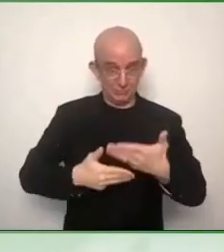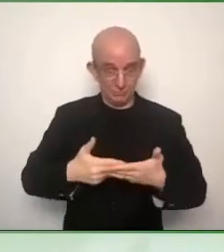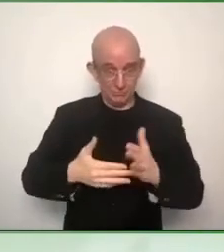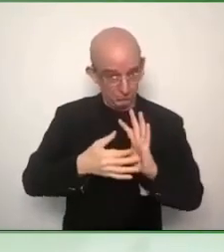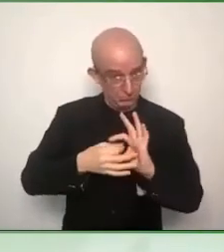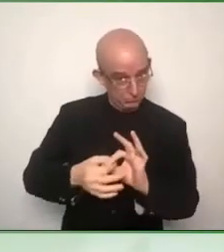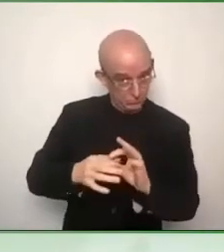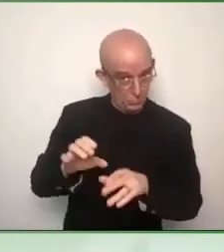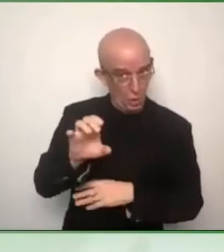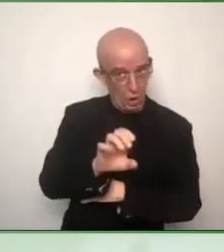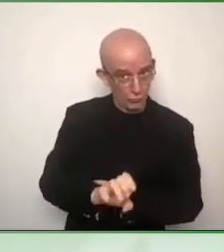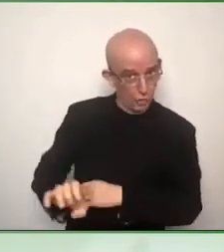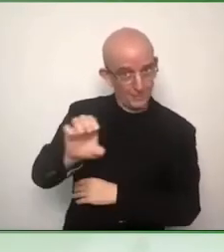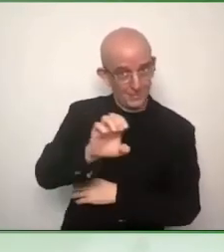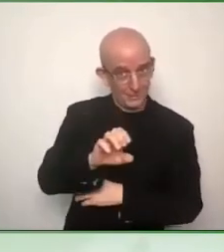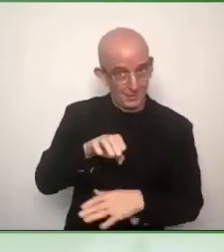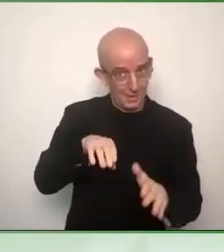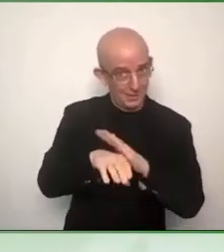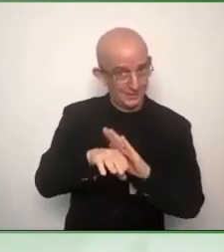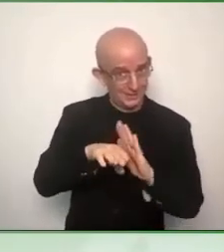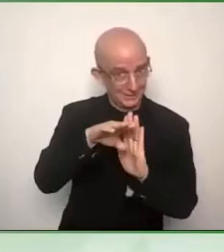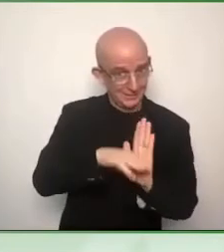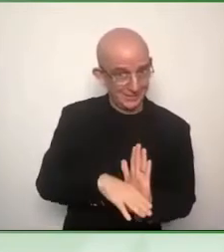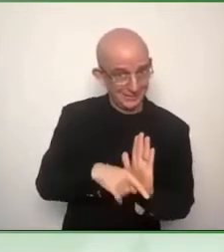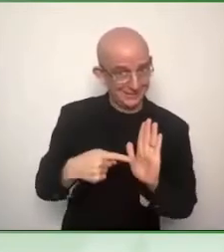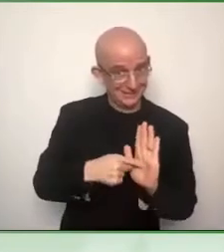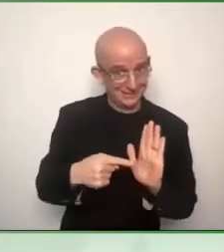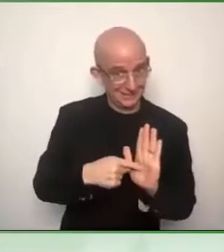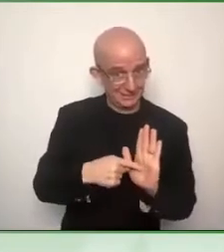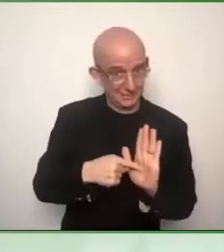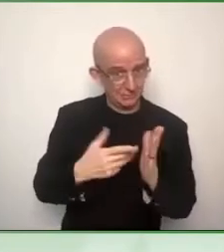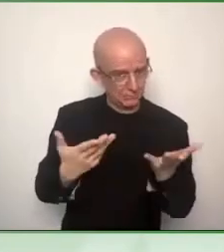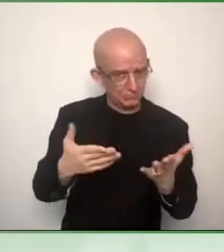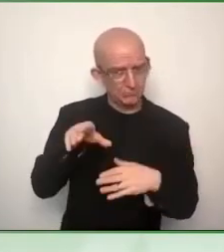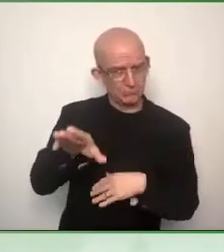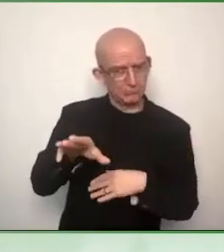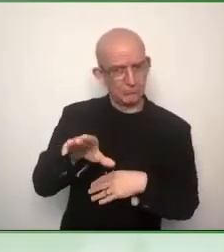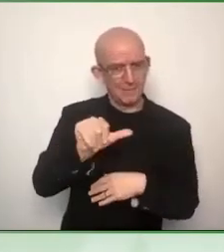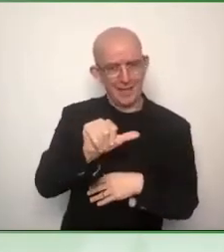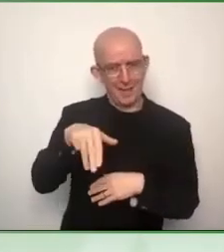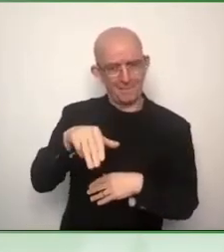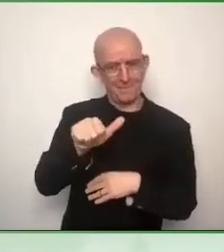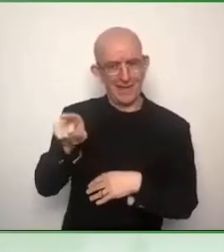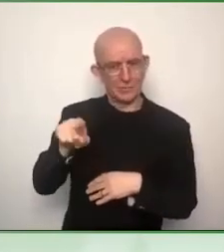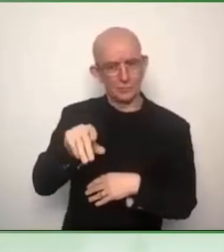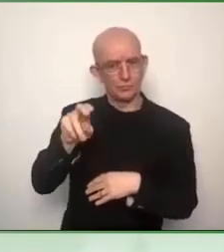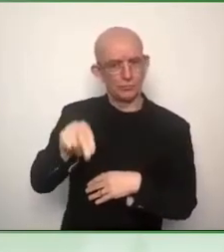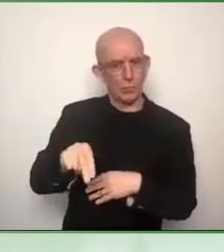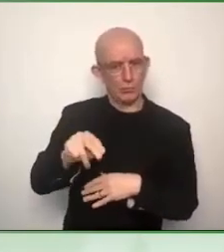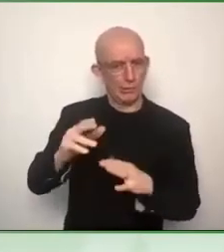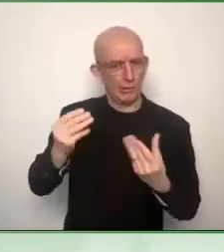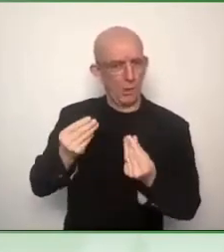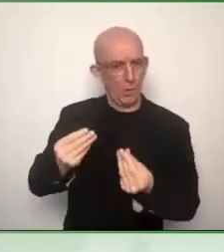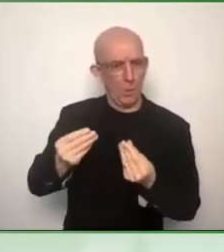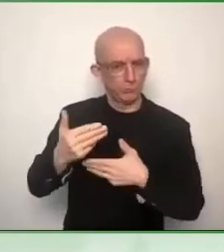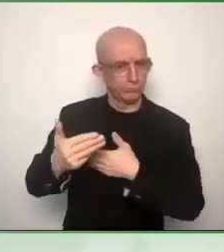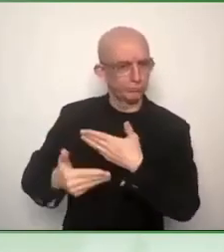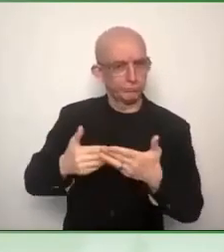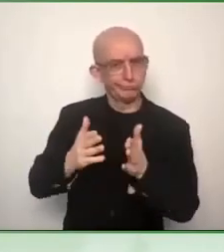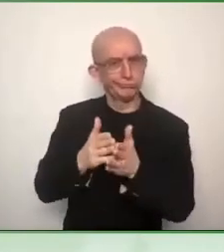rules? I think arguably you're the biggest addressee of the European Accessibility Act with this broad range of services,